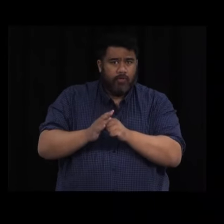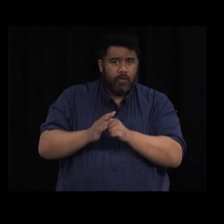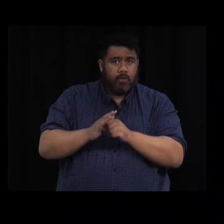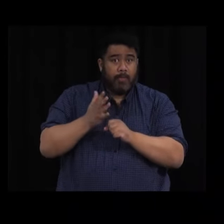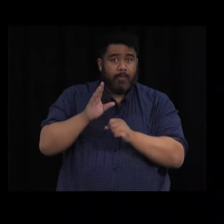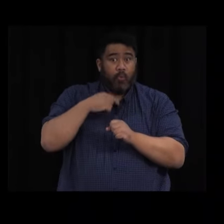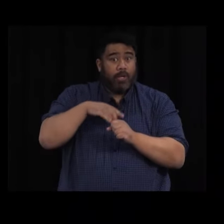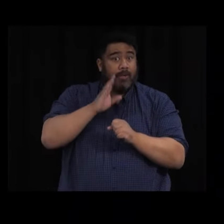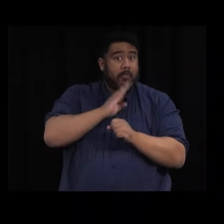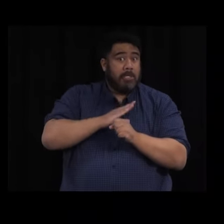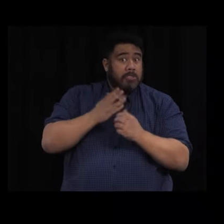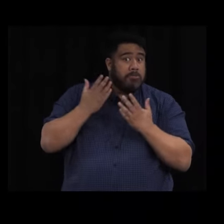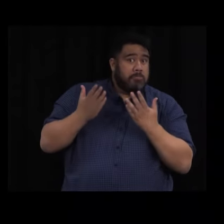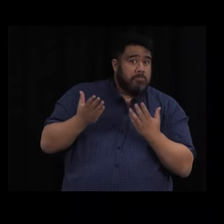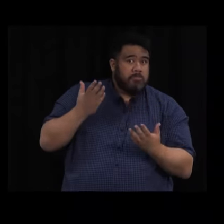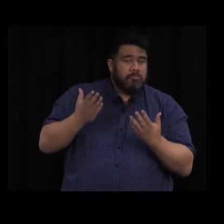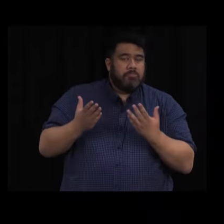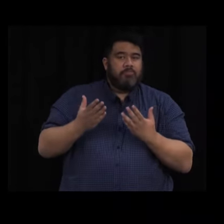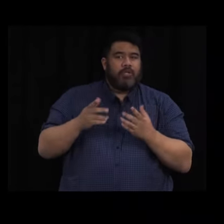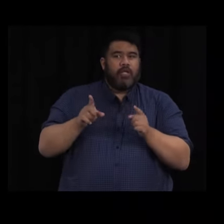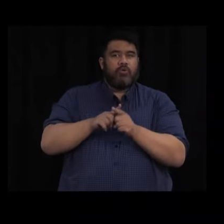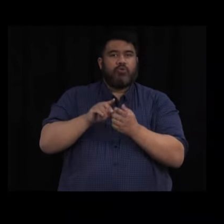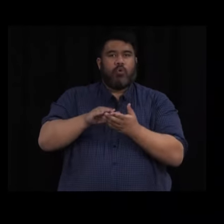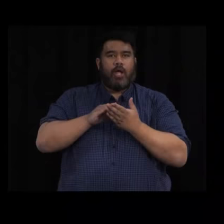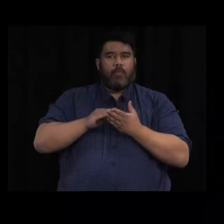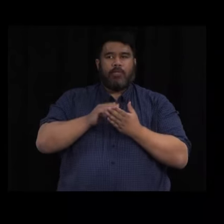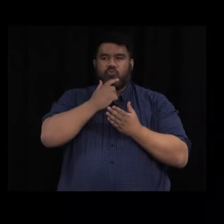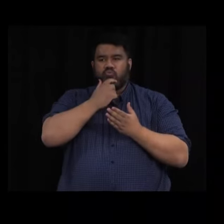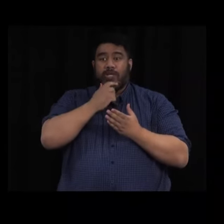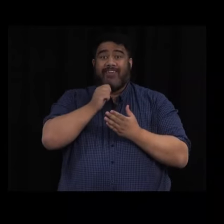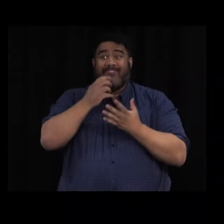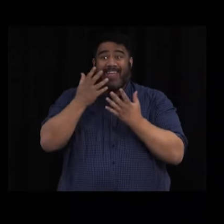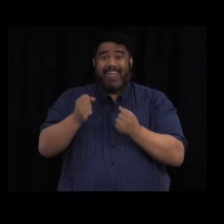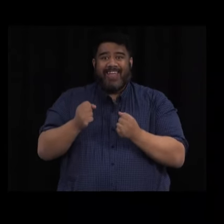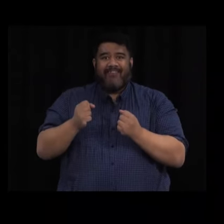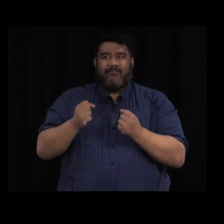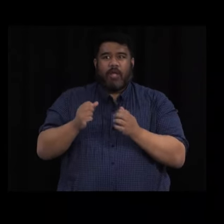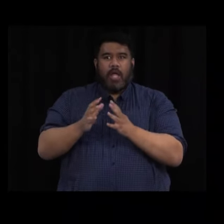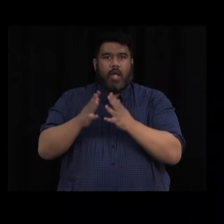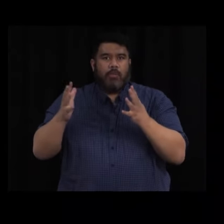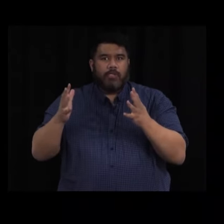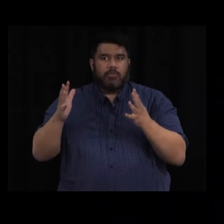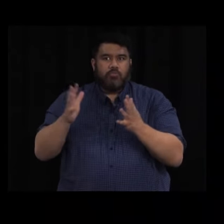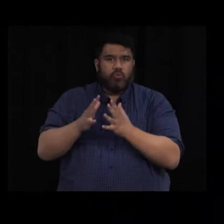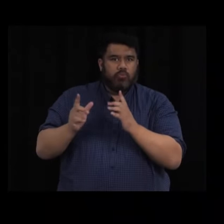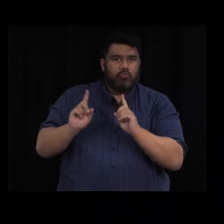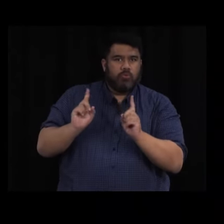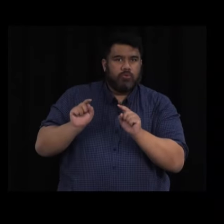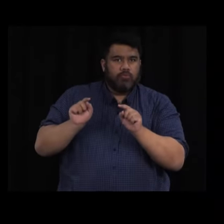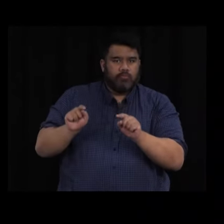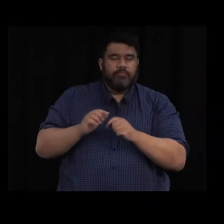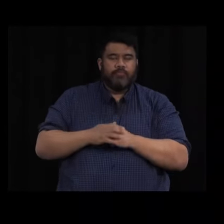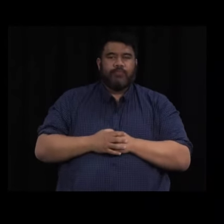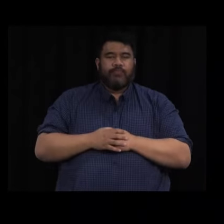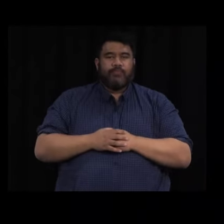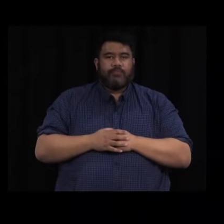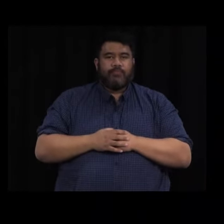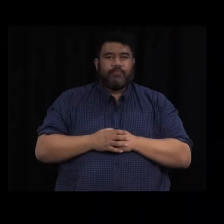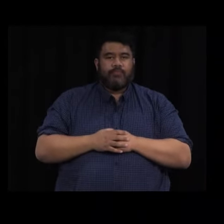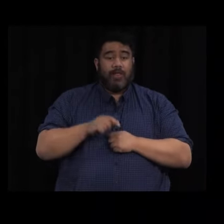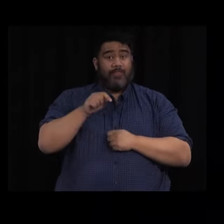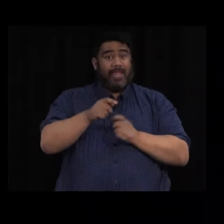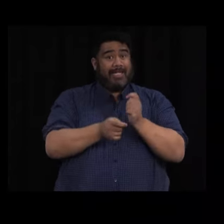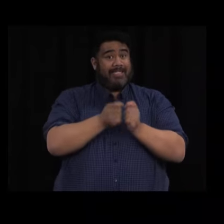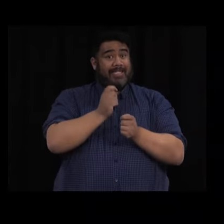assess the level of risk that might be there around undetected community transmission. I would like to emphasise this